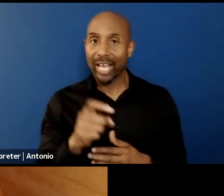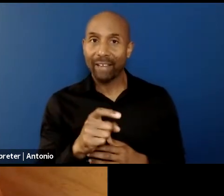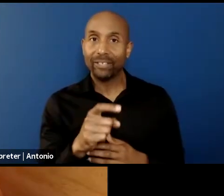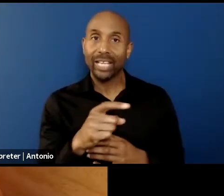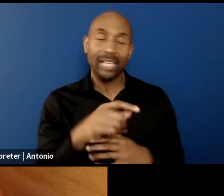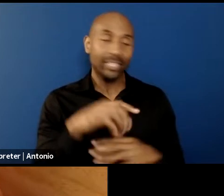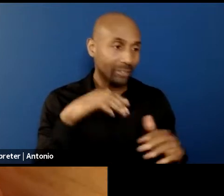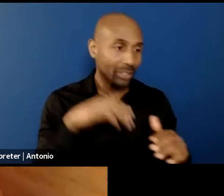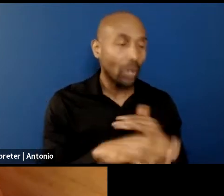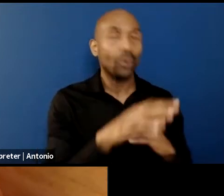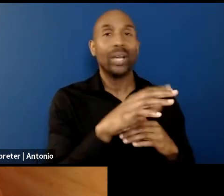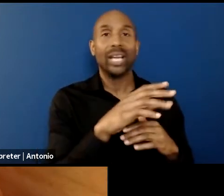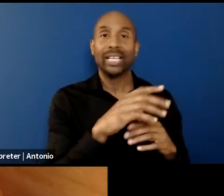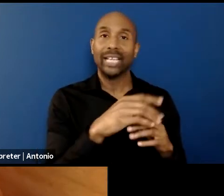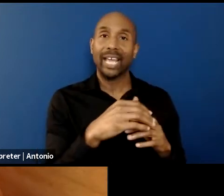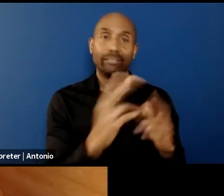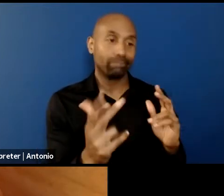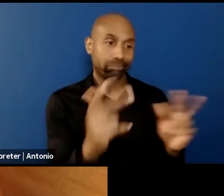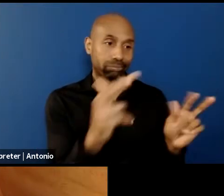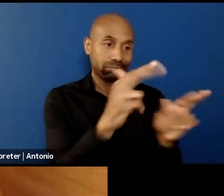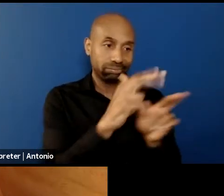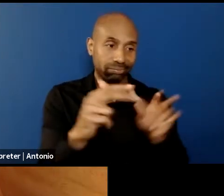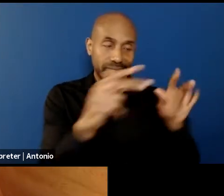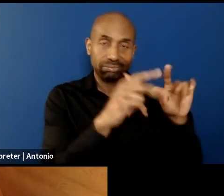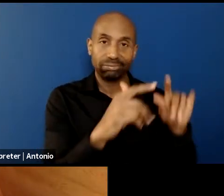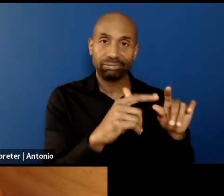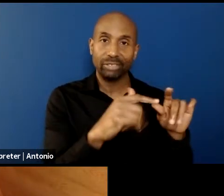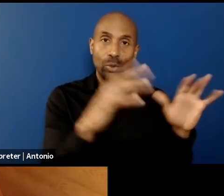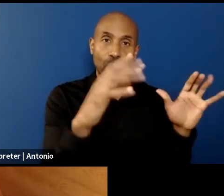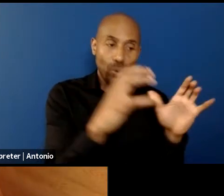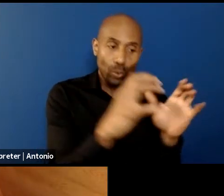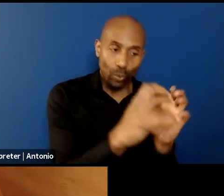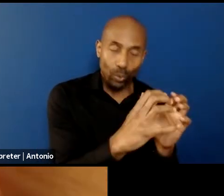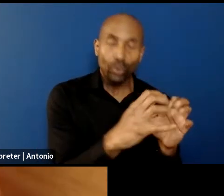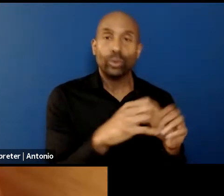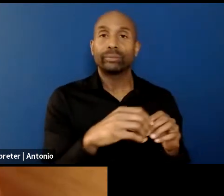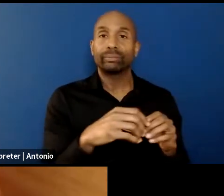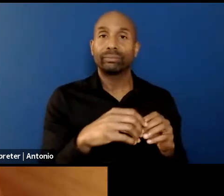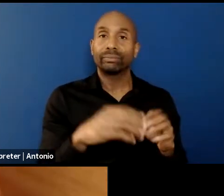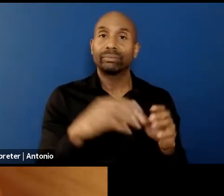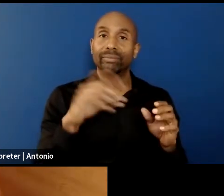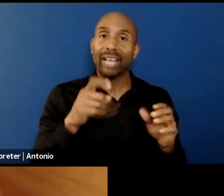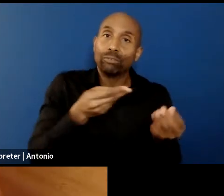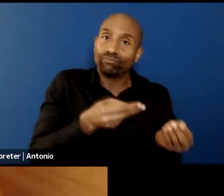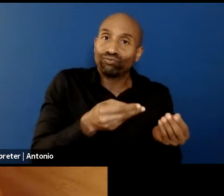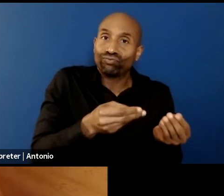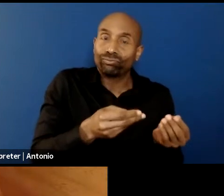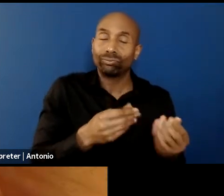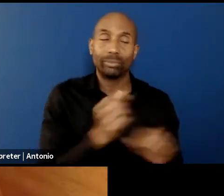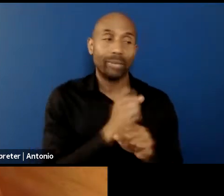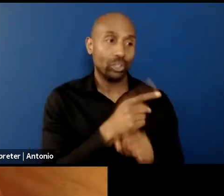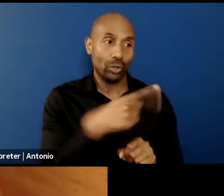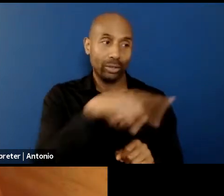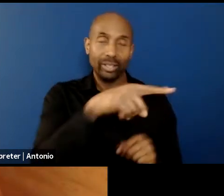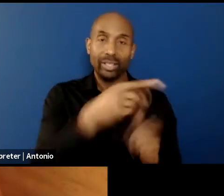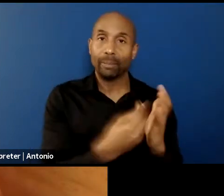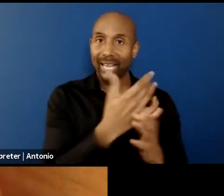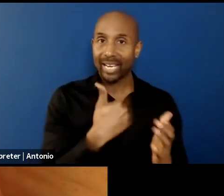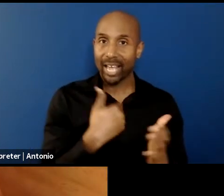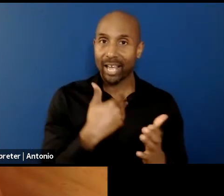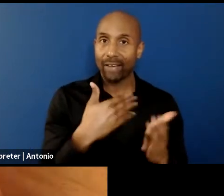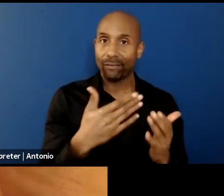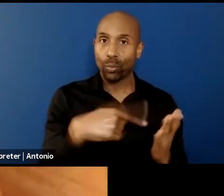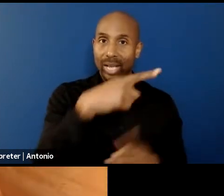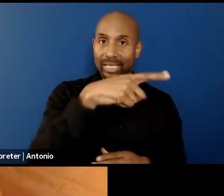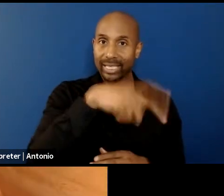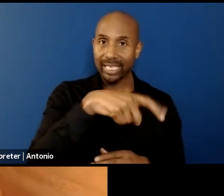probably certain plants, you have to neutre them, you have to make sure that they get all what they need and so on but how much can you just